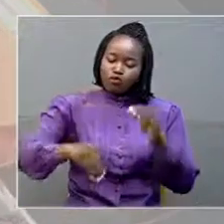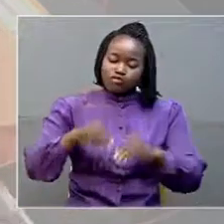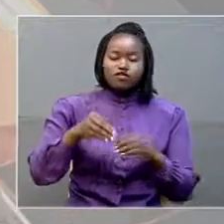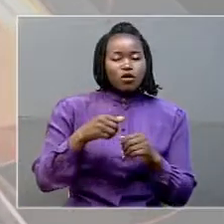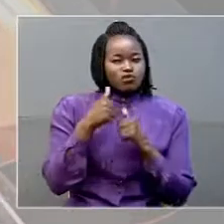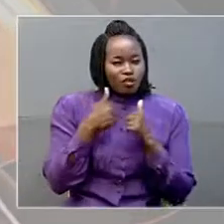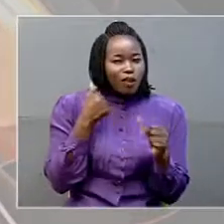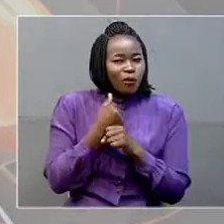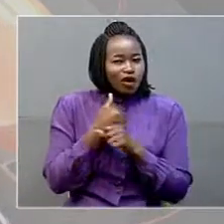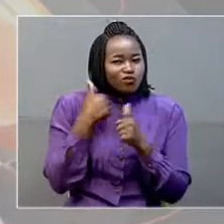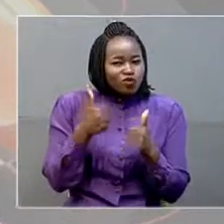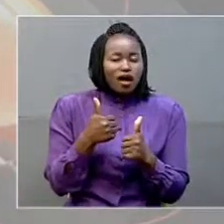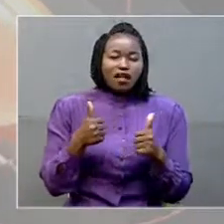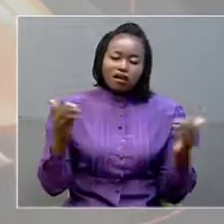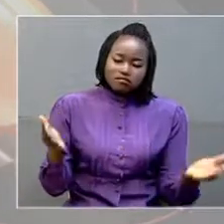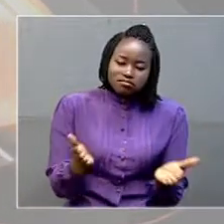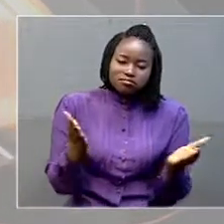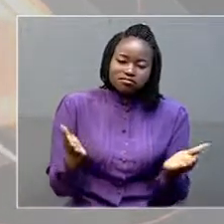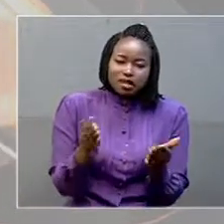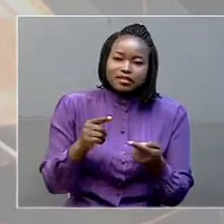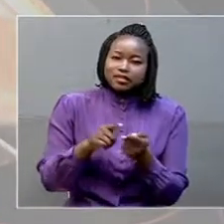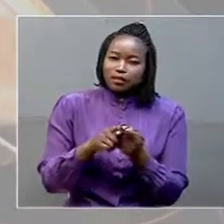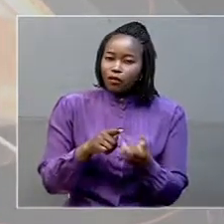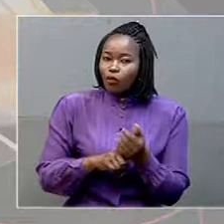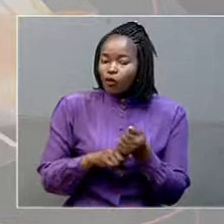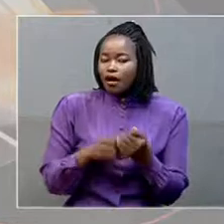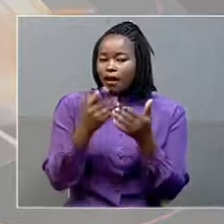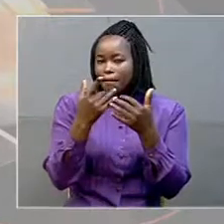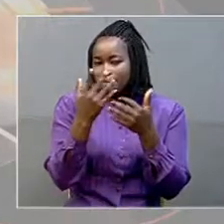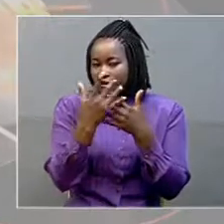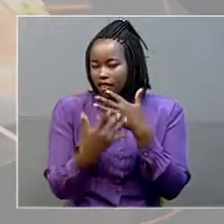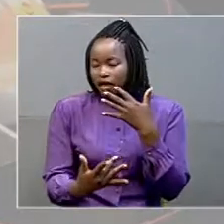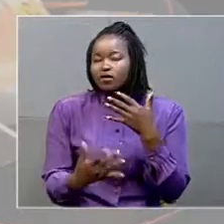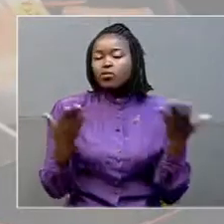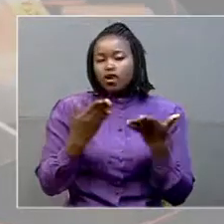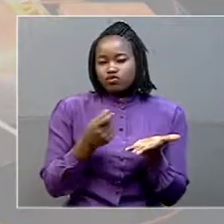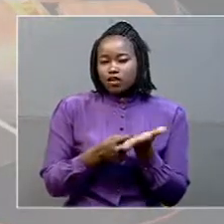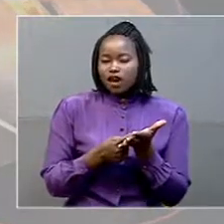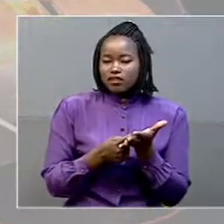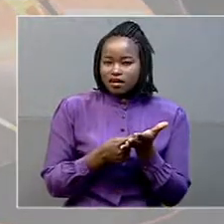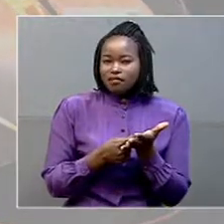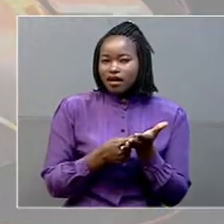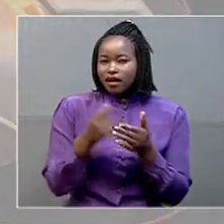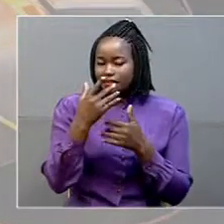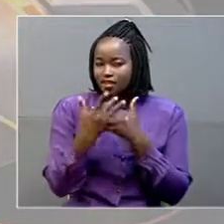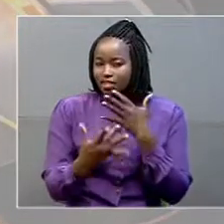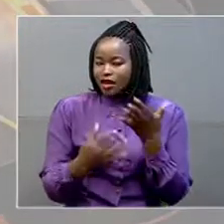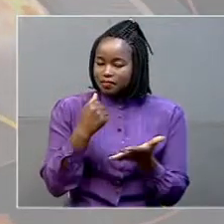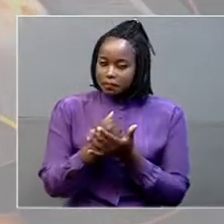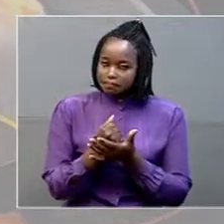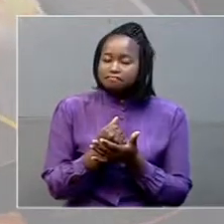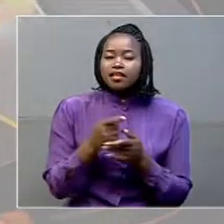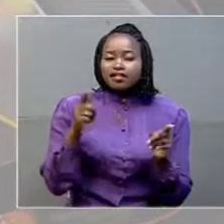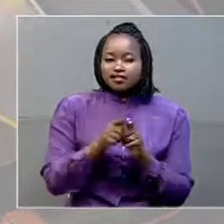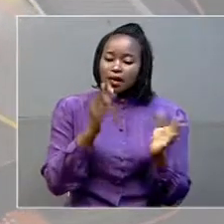to increasing the units of blood at the Uganda blood transfusion through the exercise of blood donation in the corporation's health